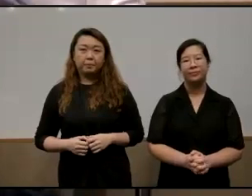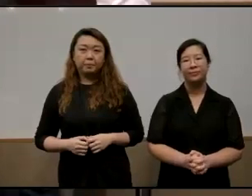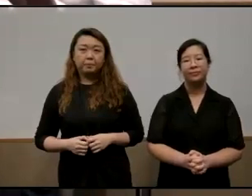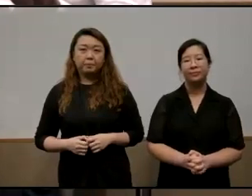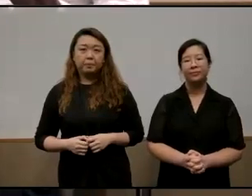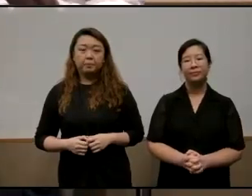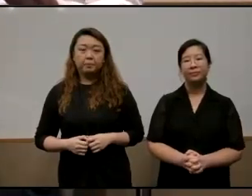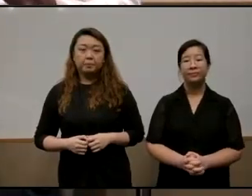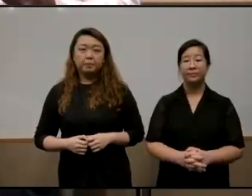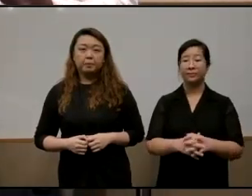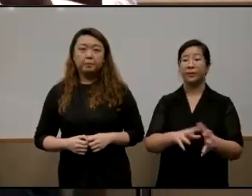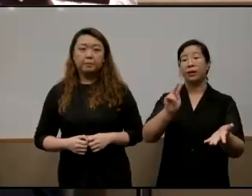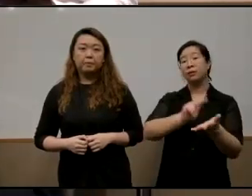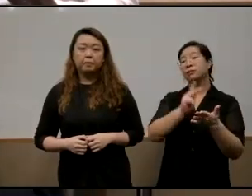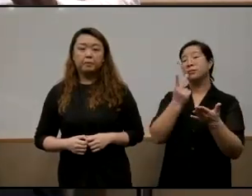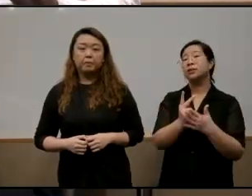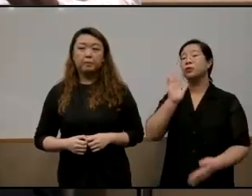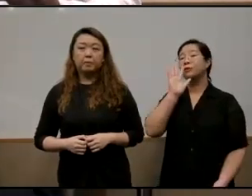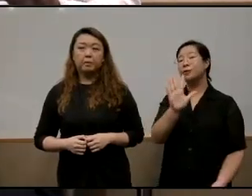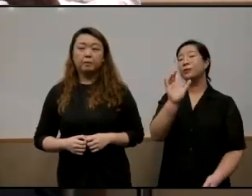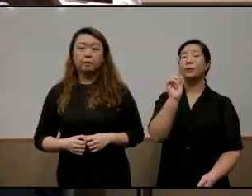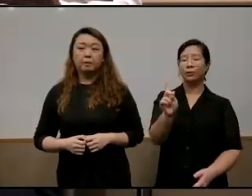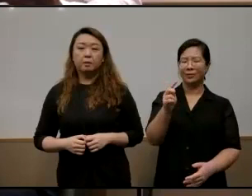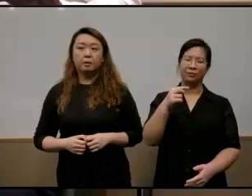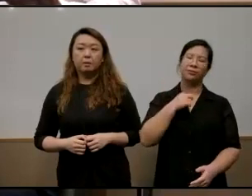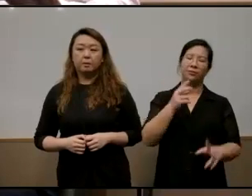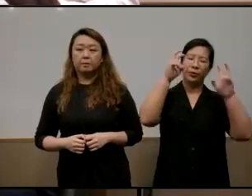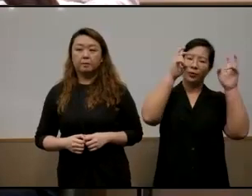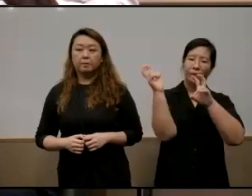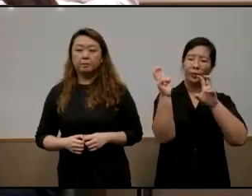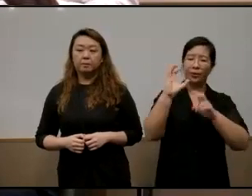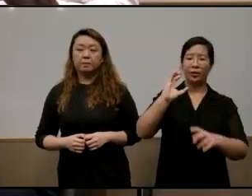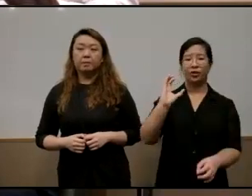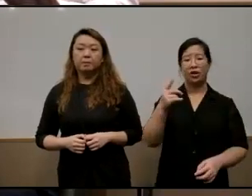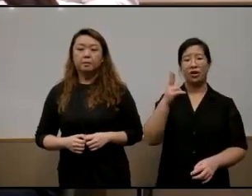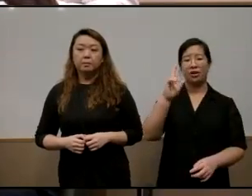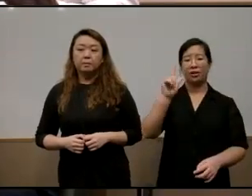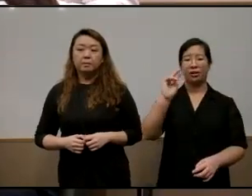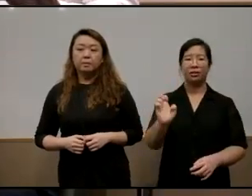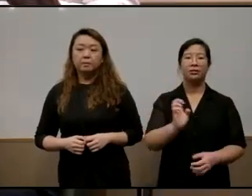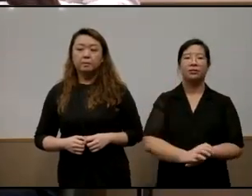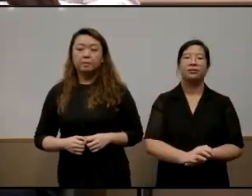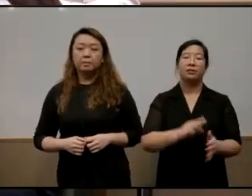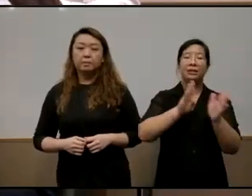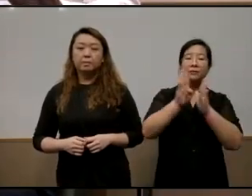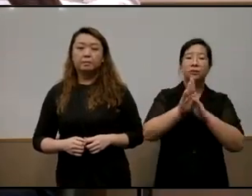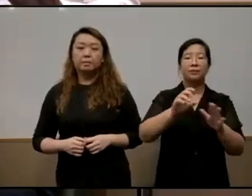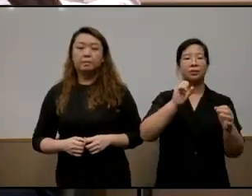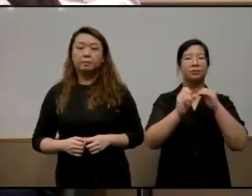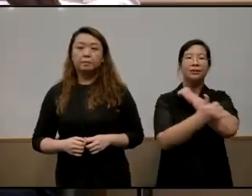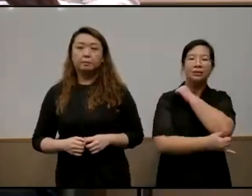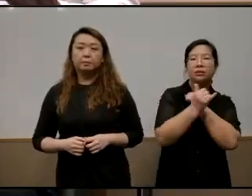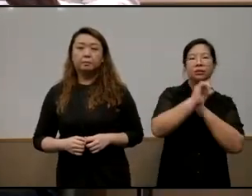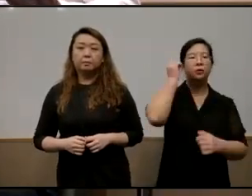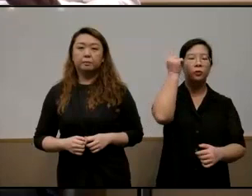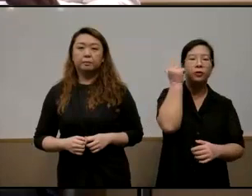um page 51 and i quote charlene development state logics seems to encourage a level of